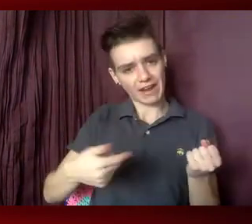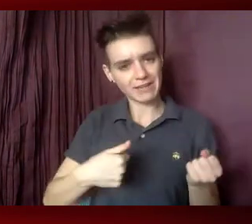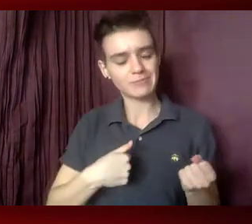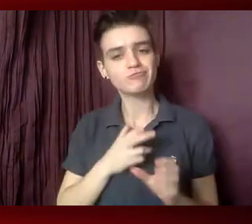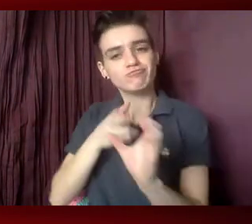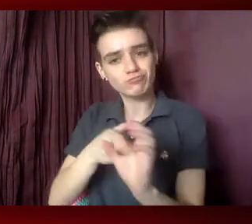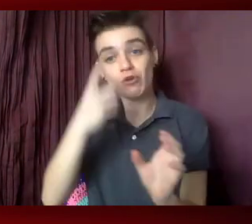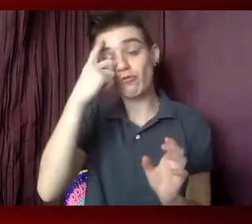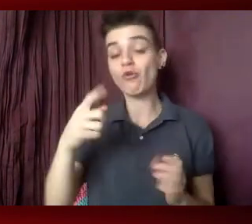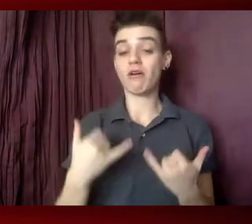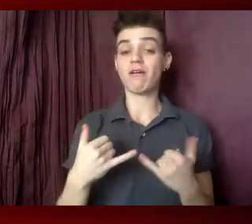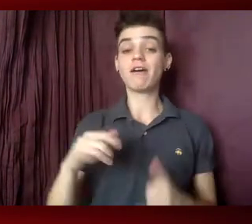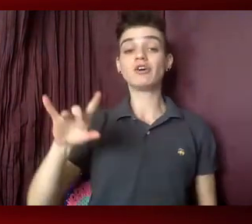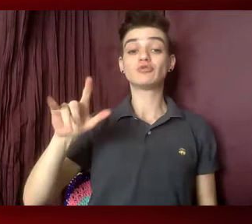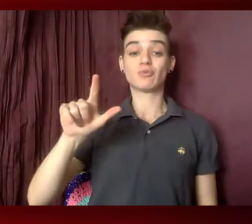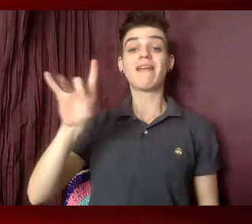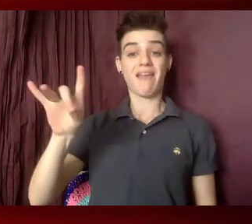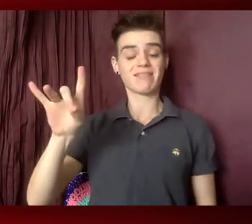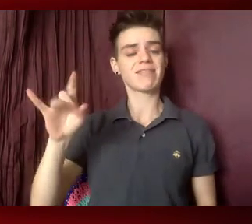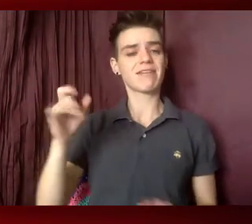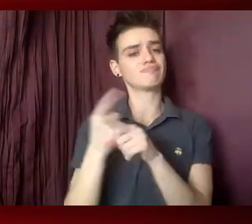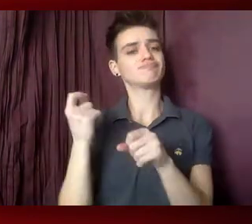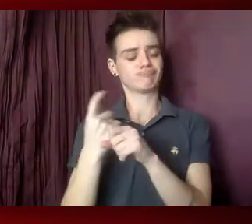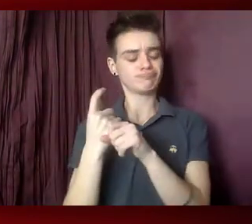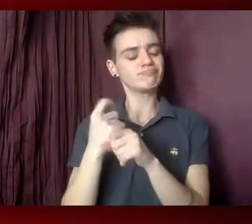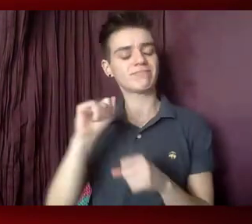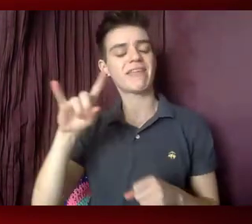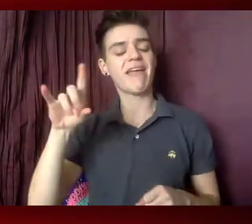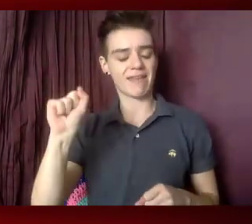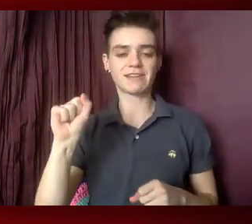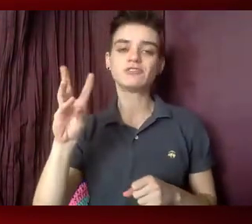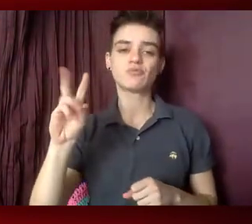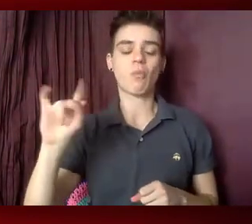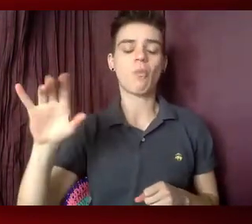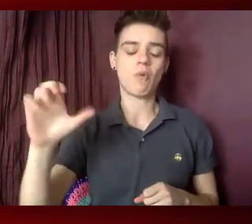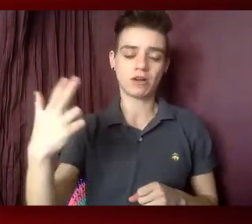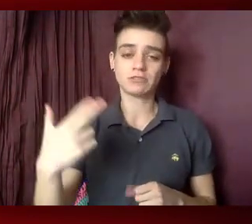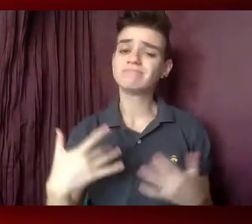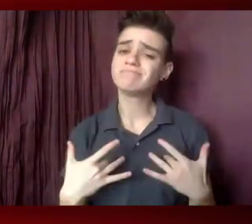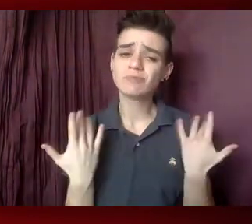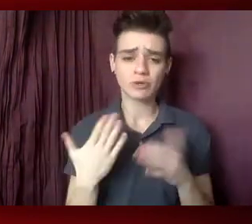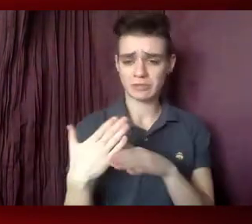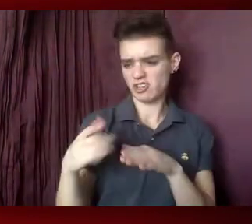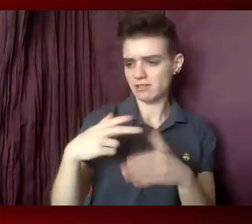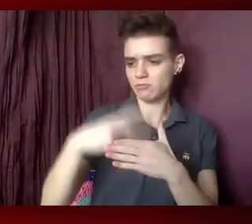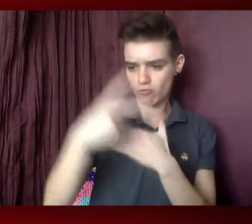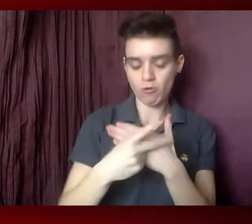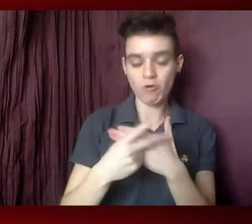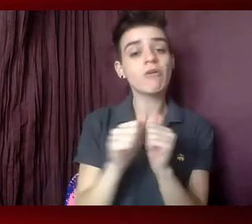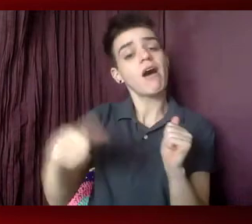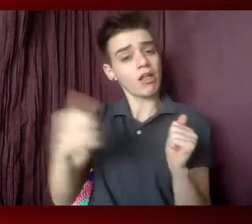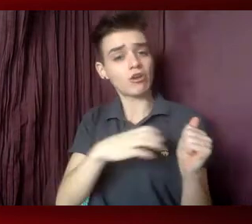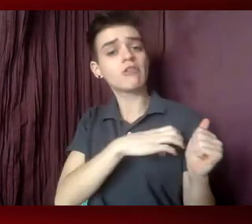28th annual AIDS Watch. I'm so happy to be sharing the program with my Congressional HIV AIDS